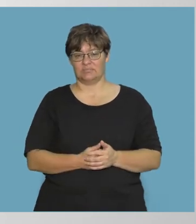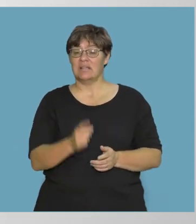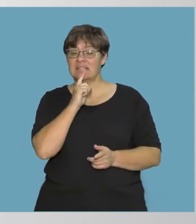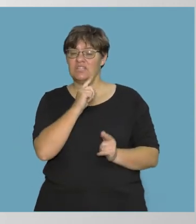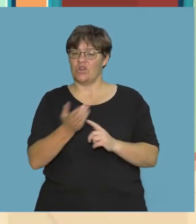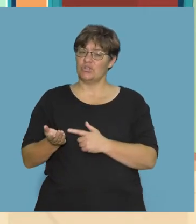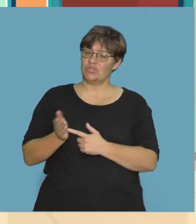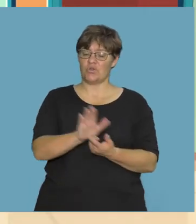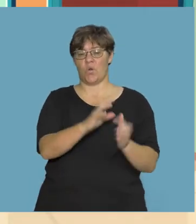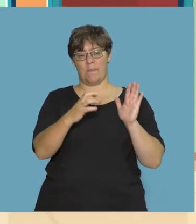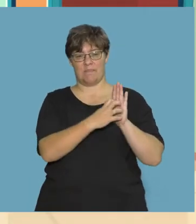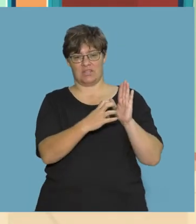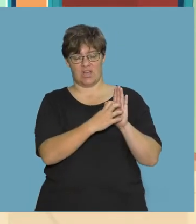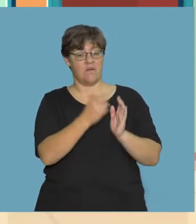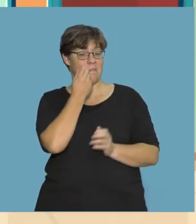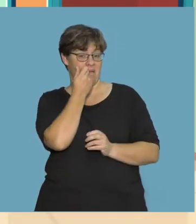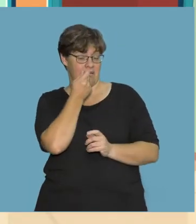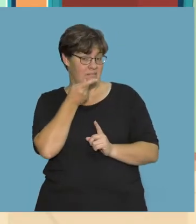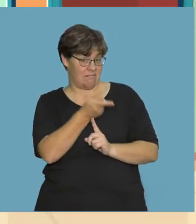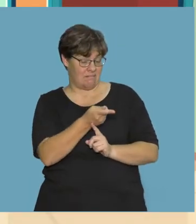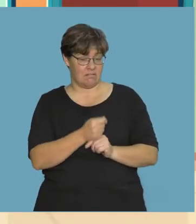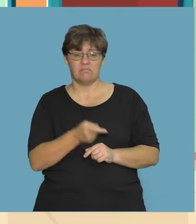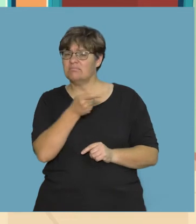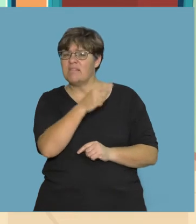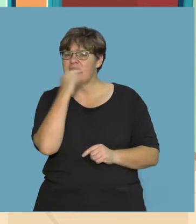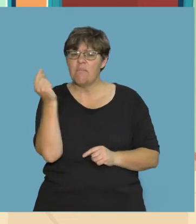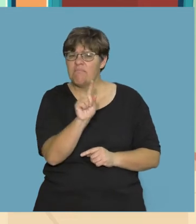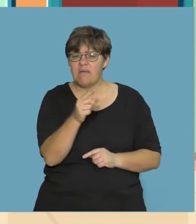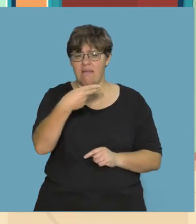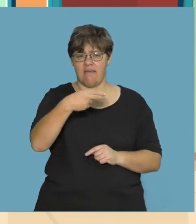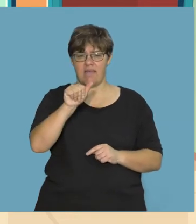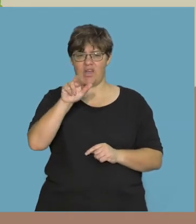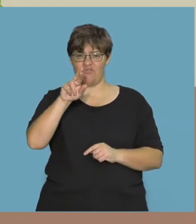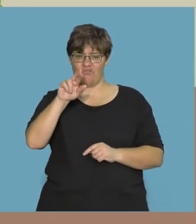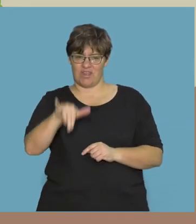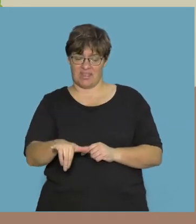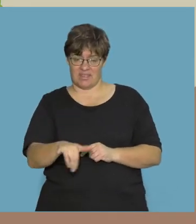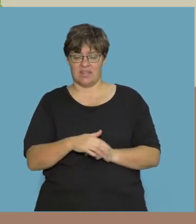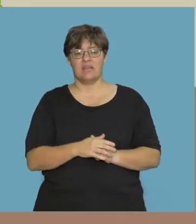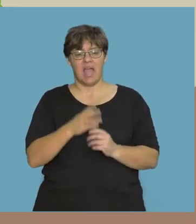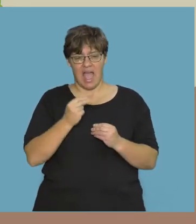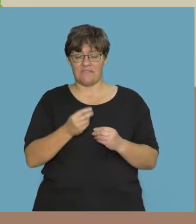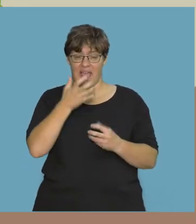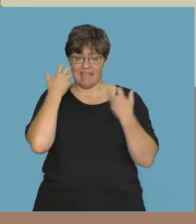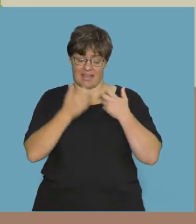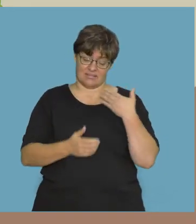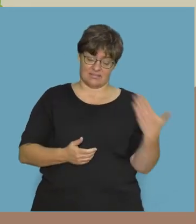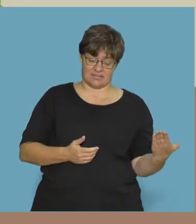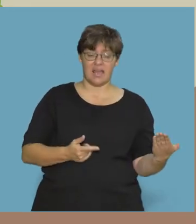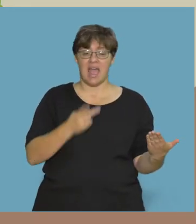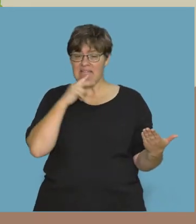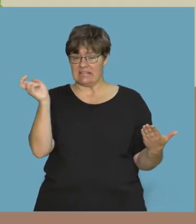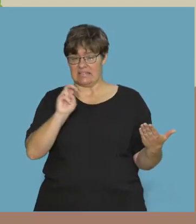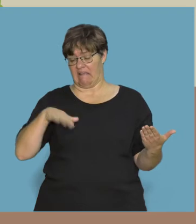What did you do in your holidays? teacher will show you a picture of a man. His name is Harry. He has a cat on his one